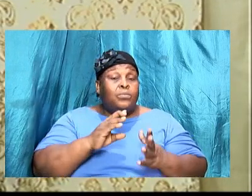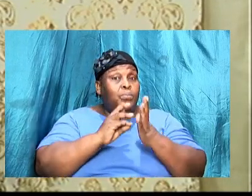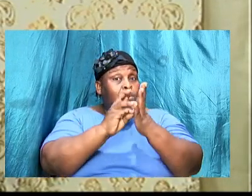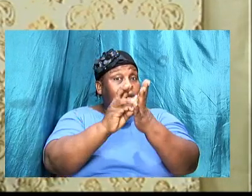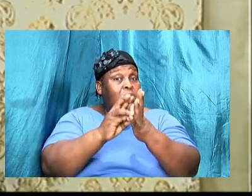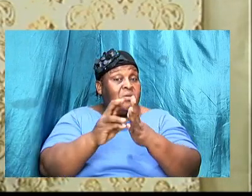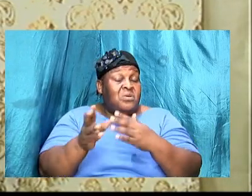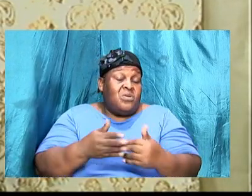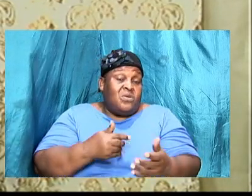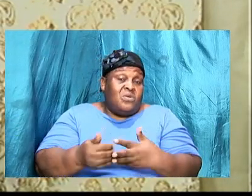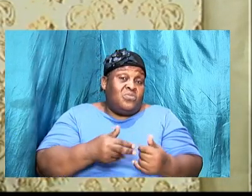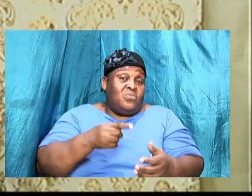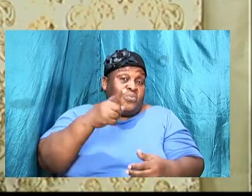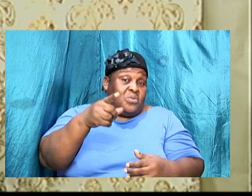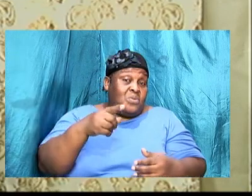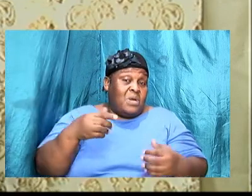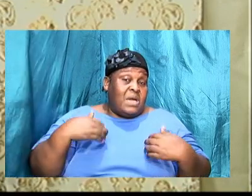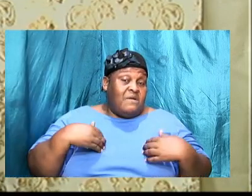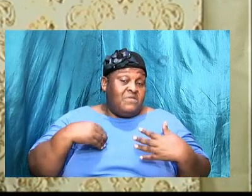even though you have the deposit